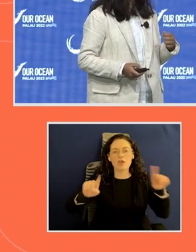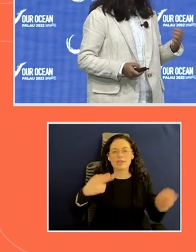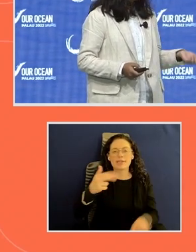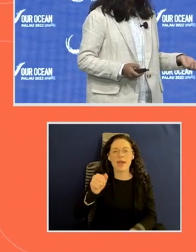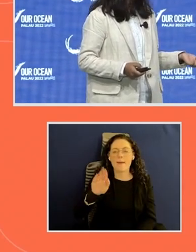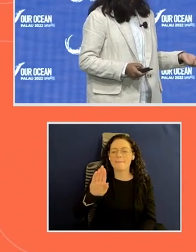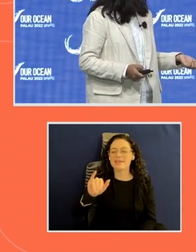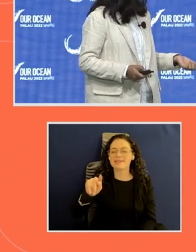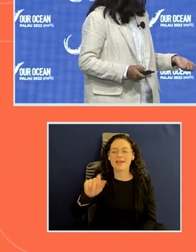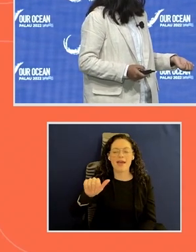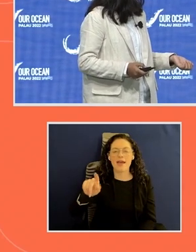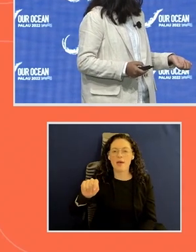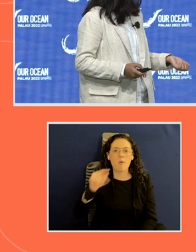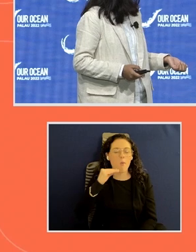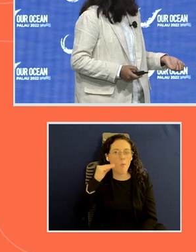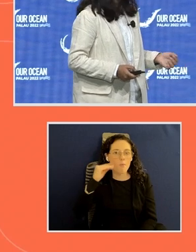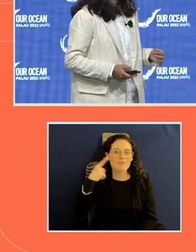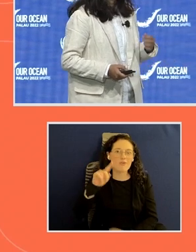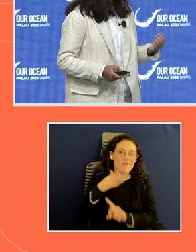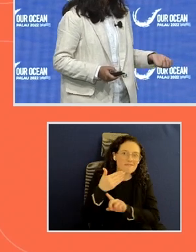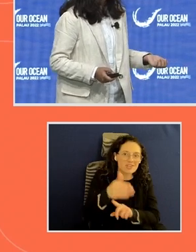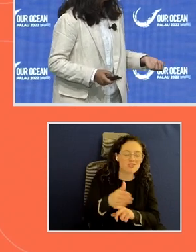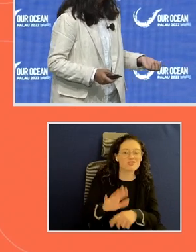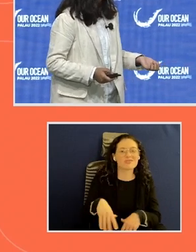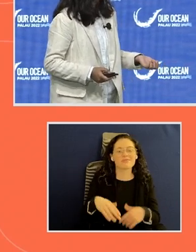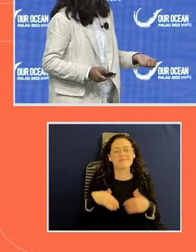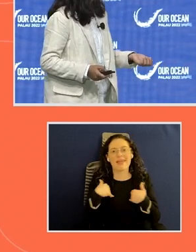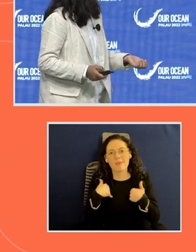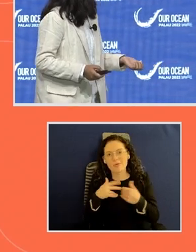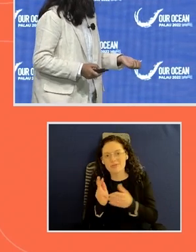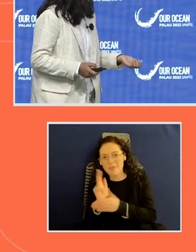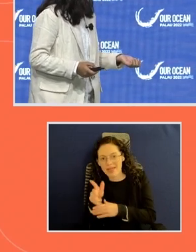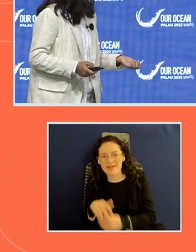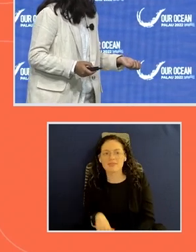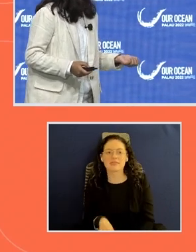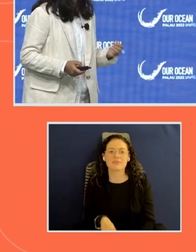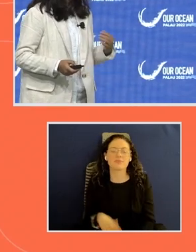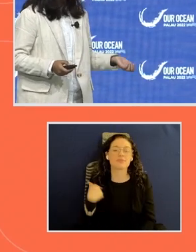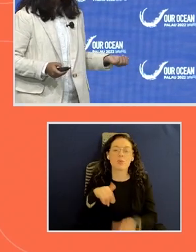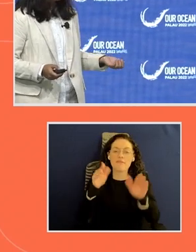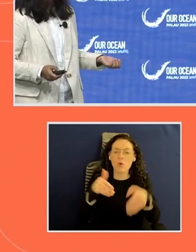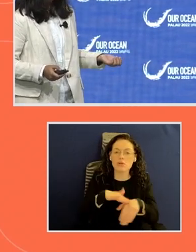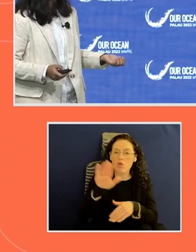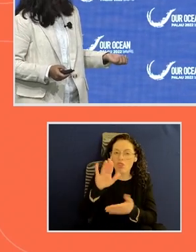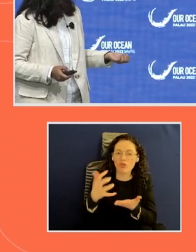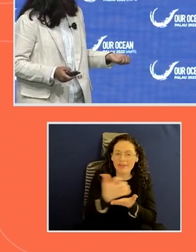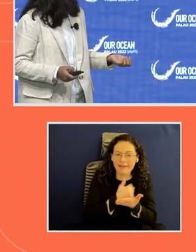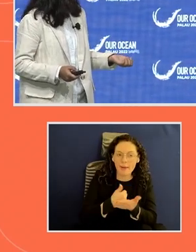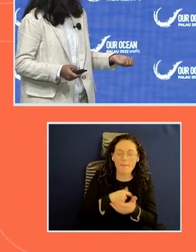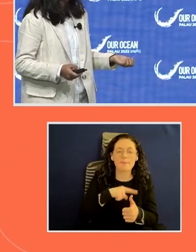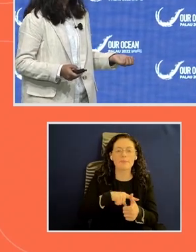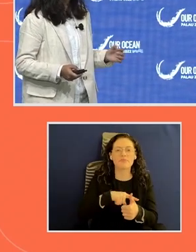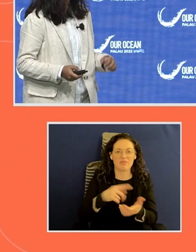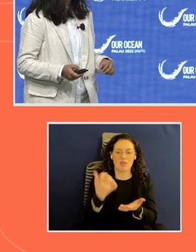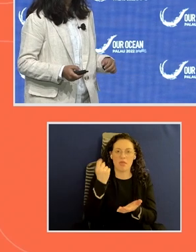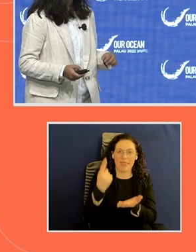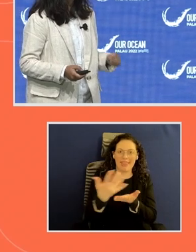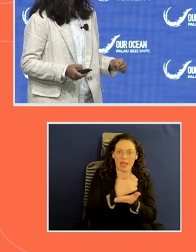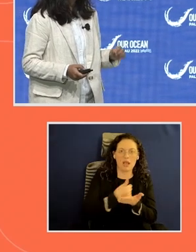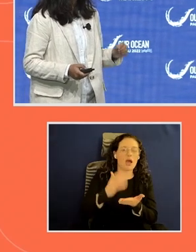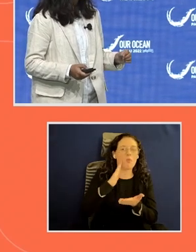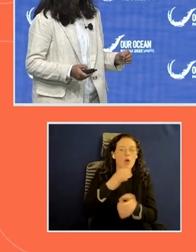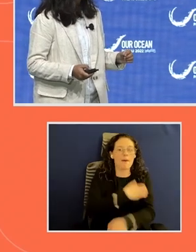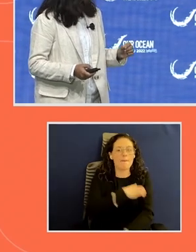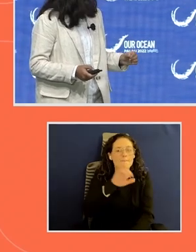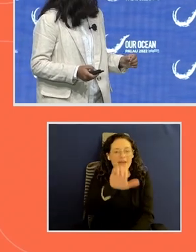on their fishing activities, their income, empowers the community to engage in observing